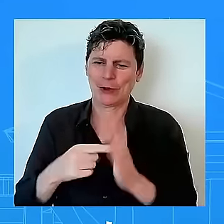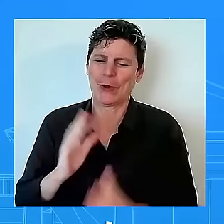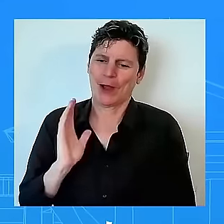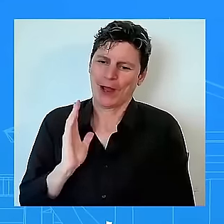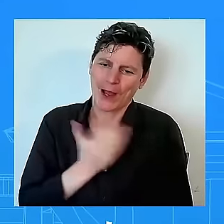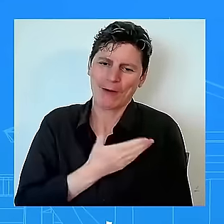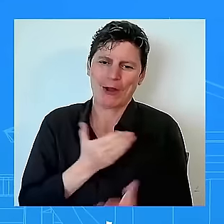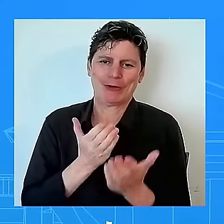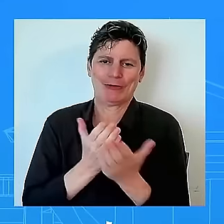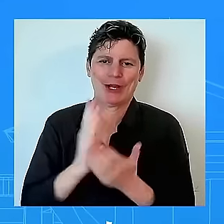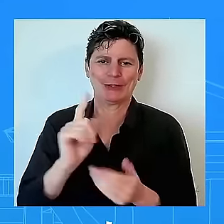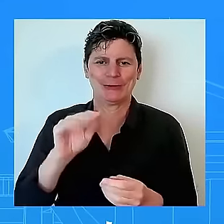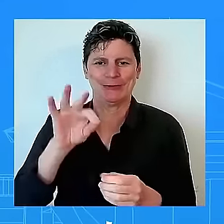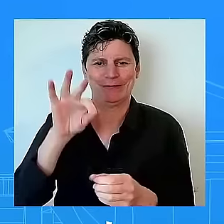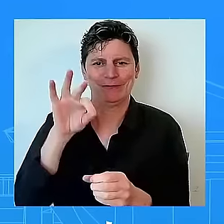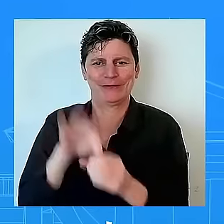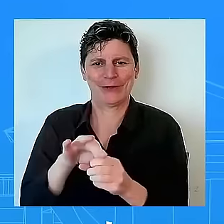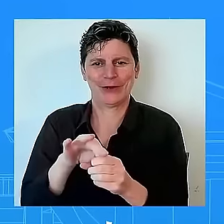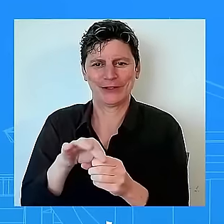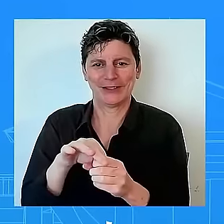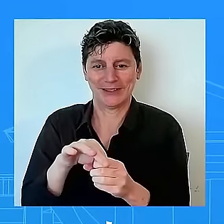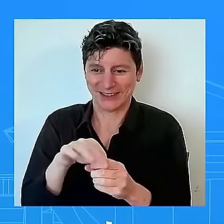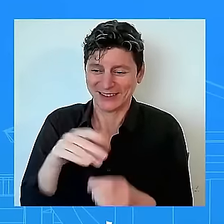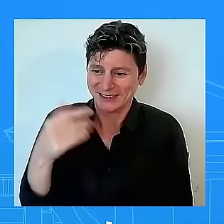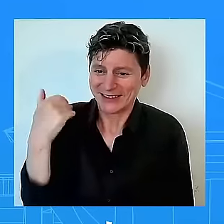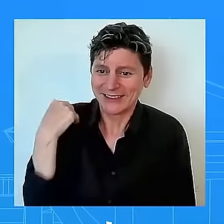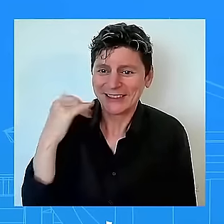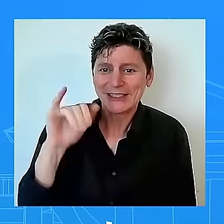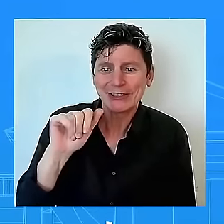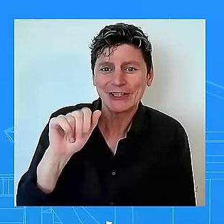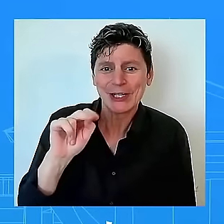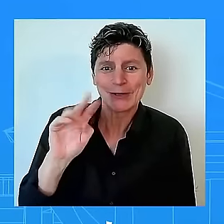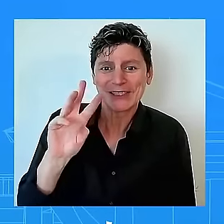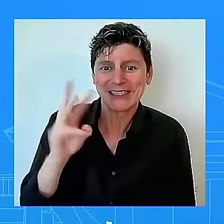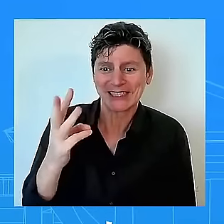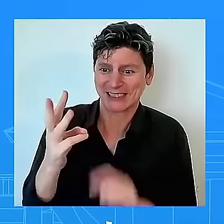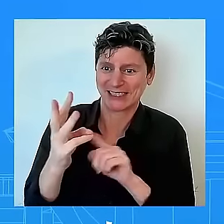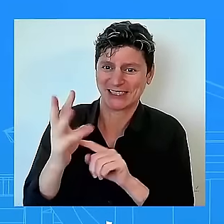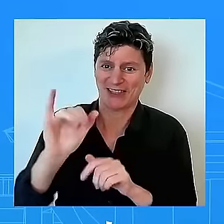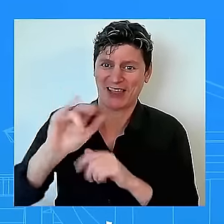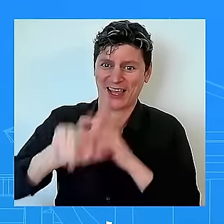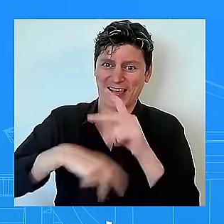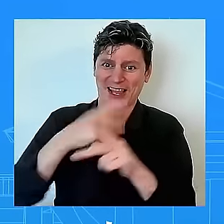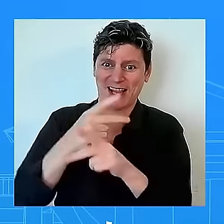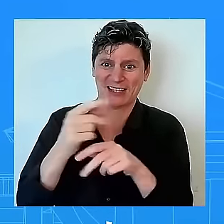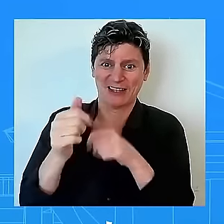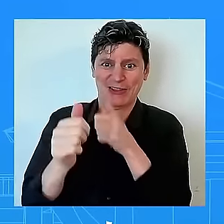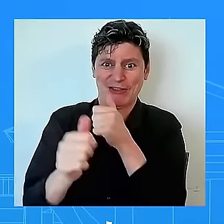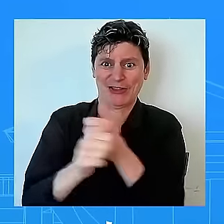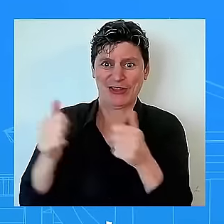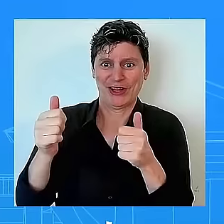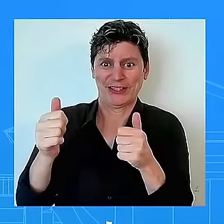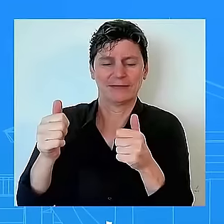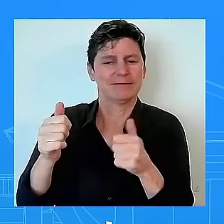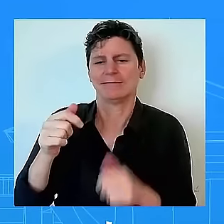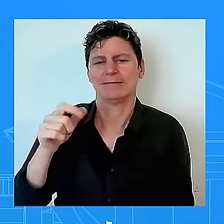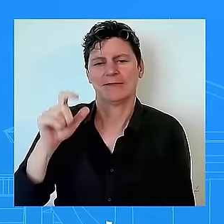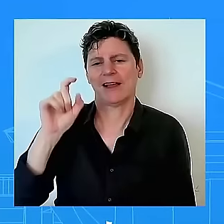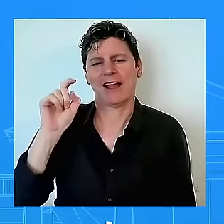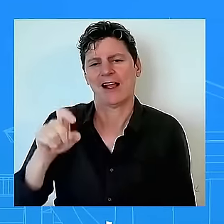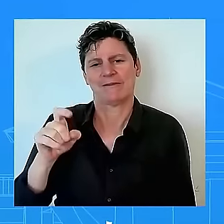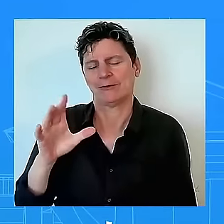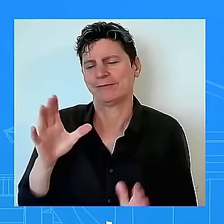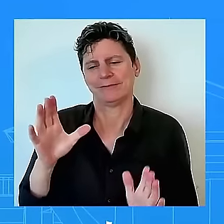with the american people when we see those types of threats when we see uh that type of rhetoric that led to 2 000 people going to the capitol